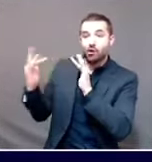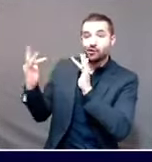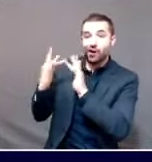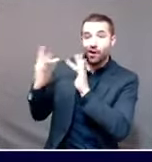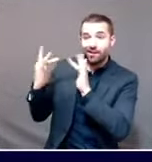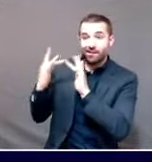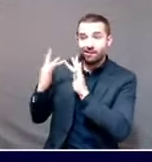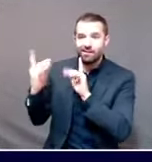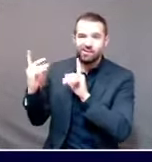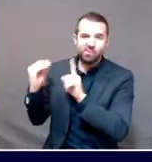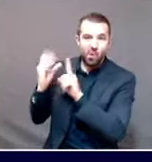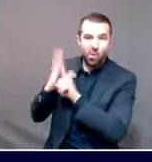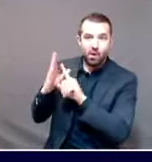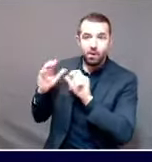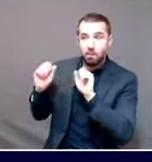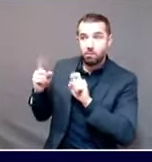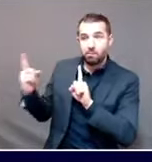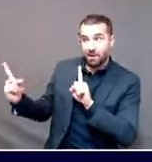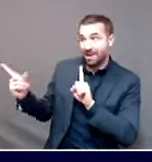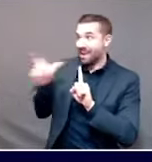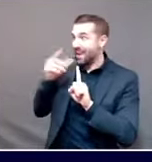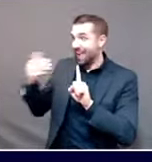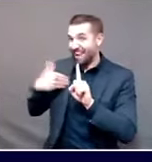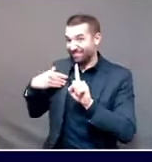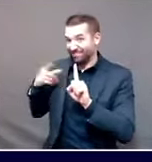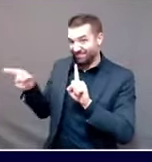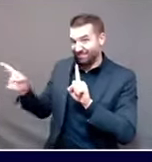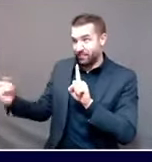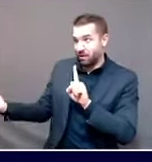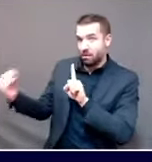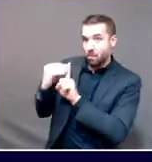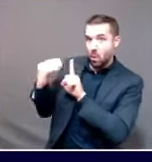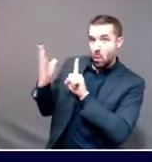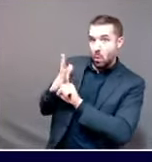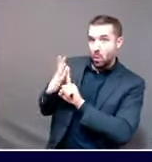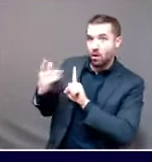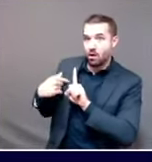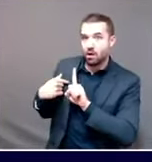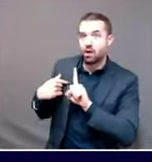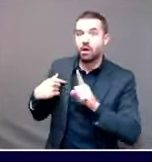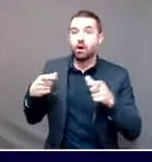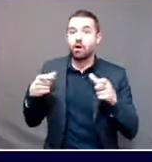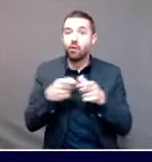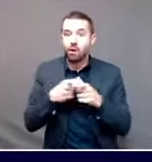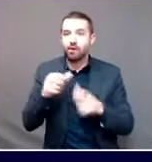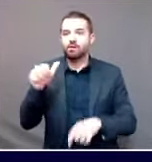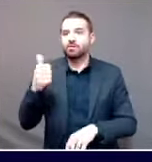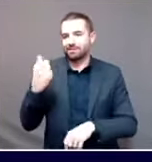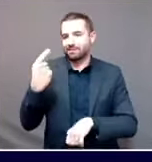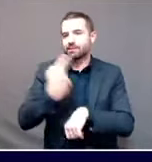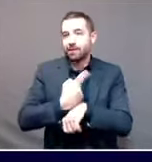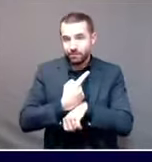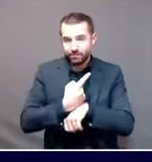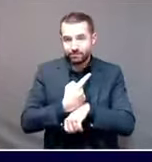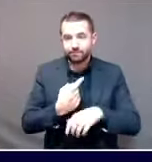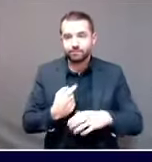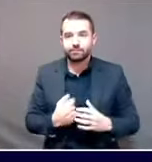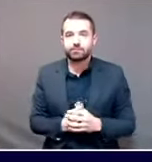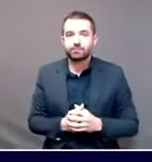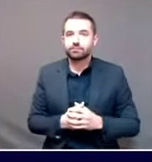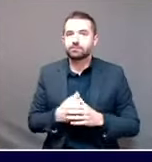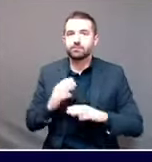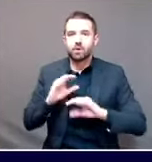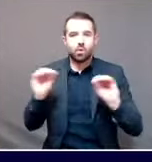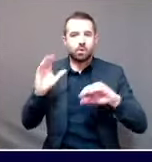quarantine for 10 days, not 14 days. We still recommend that